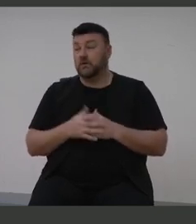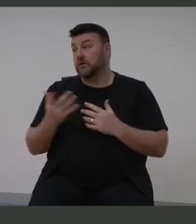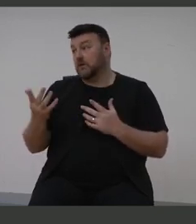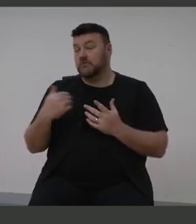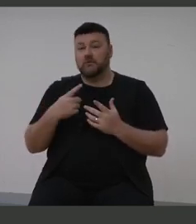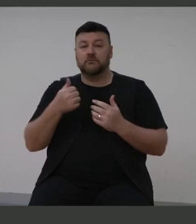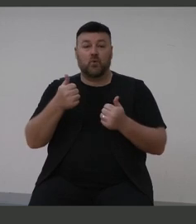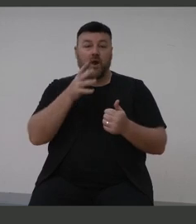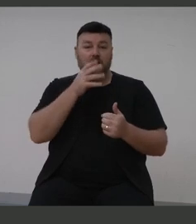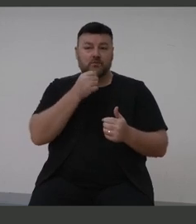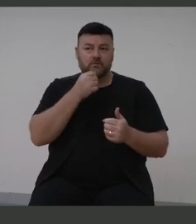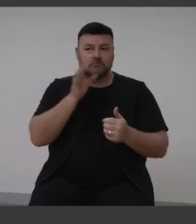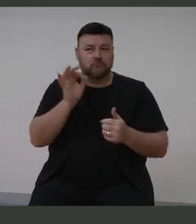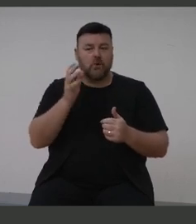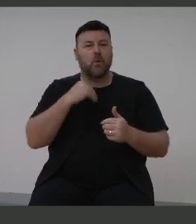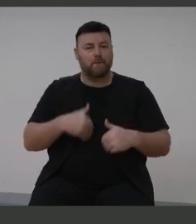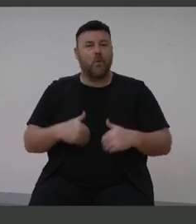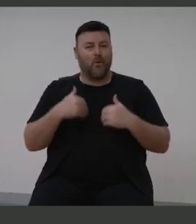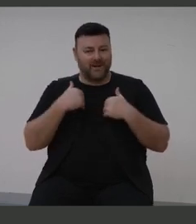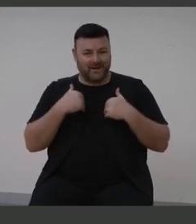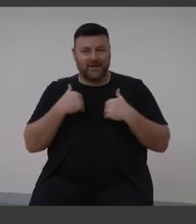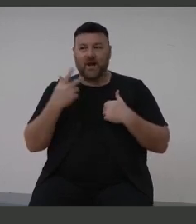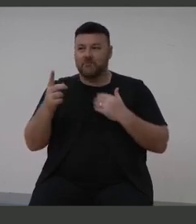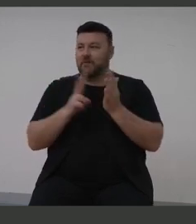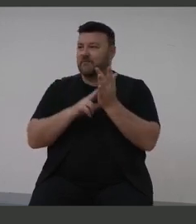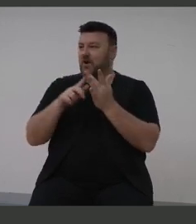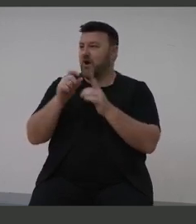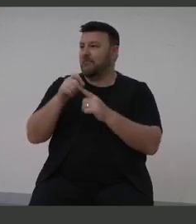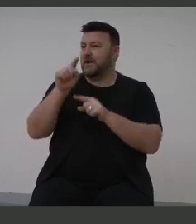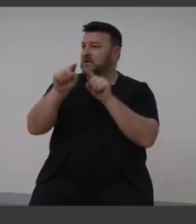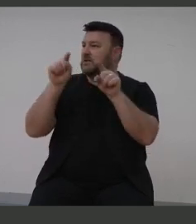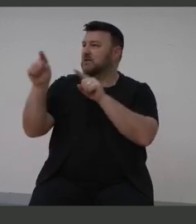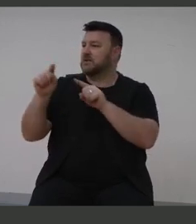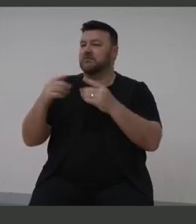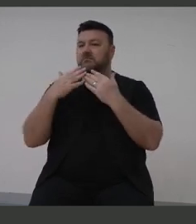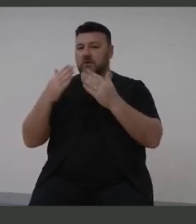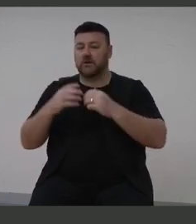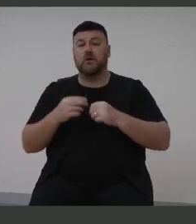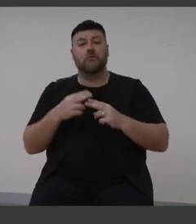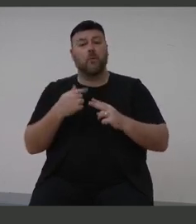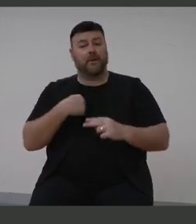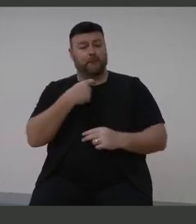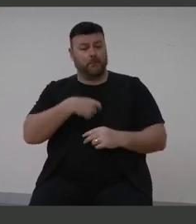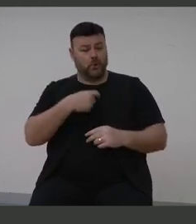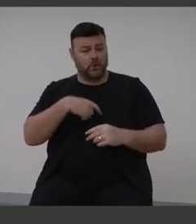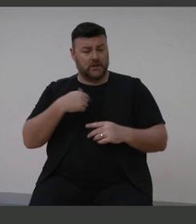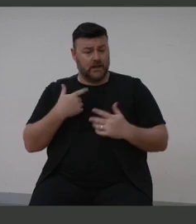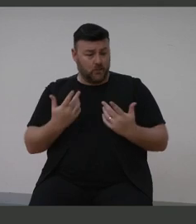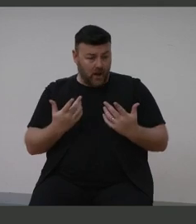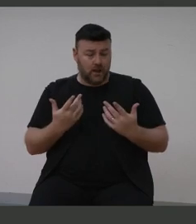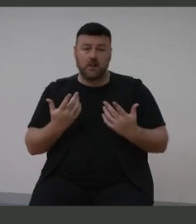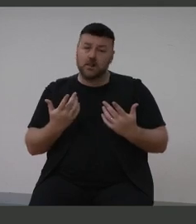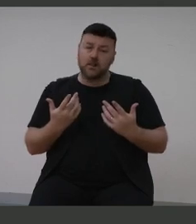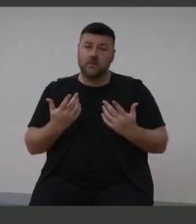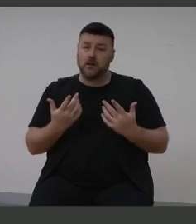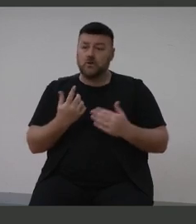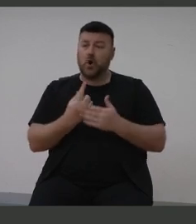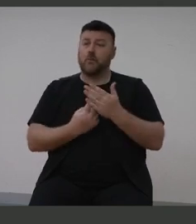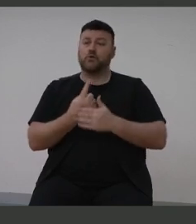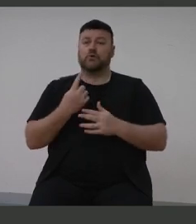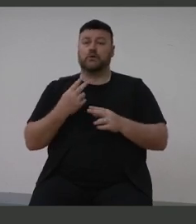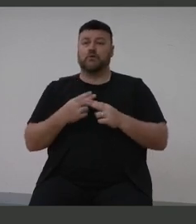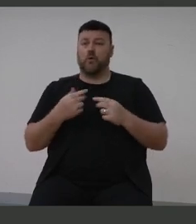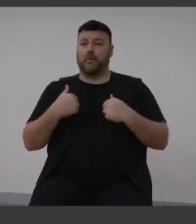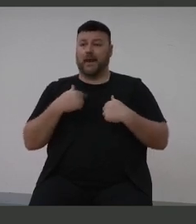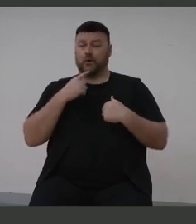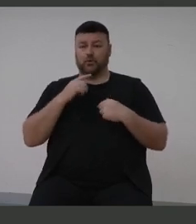good morning still, everyone, and to all the VIPs that are here today. You know, for me personally, it's an opportunity to be able to put back